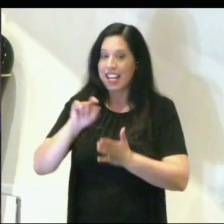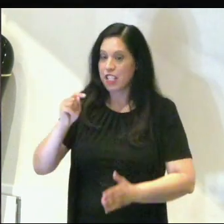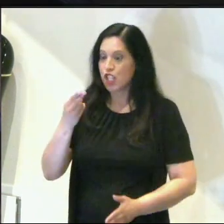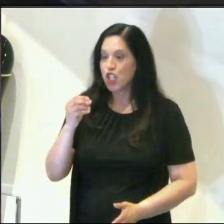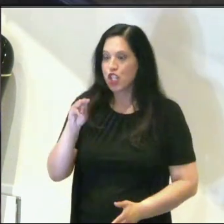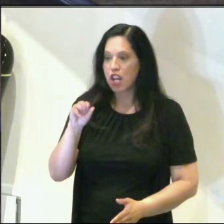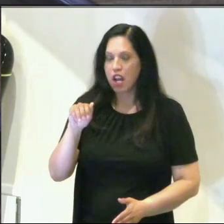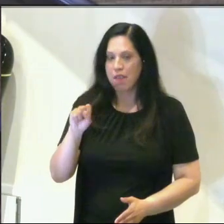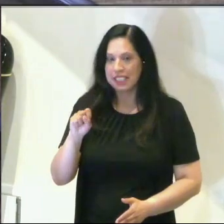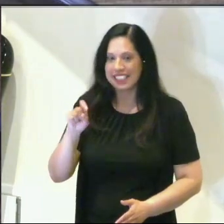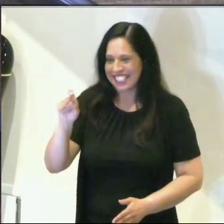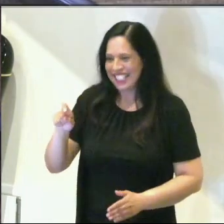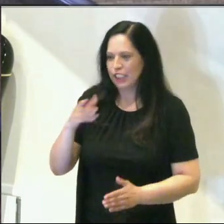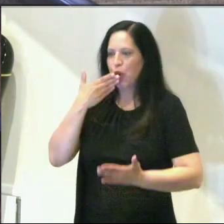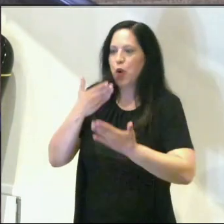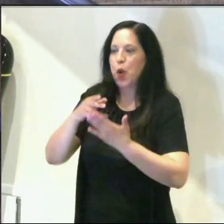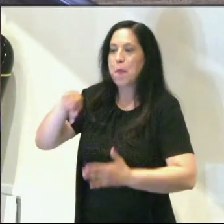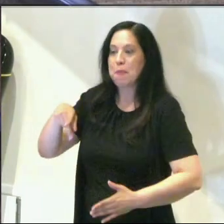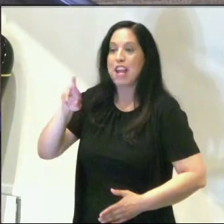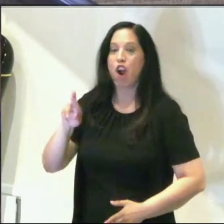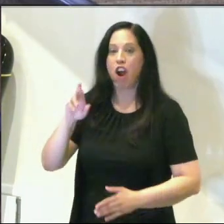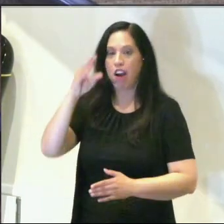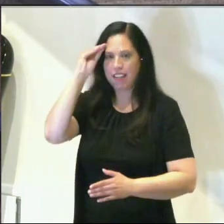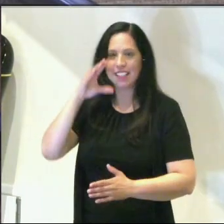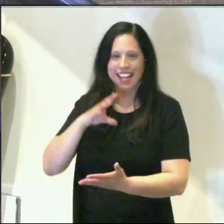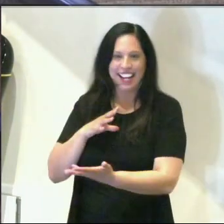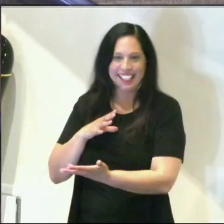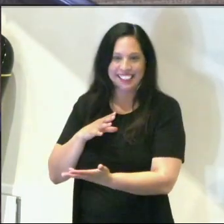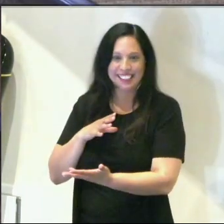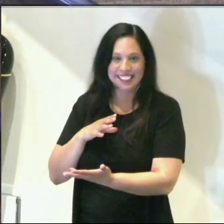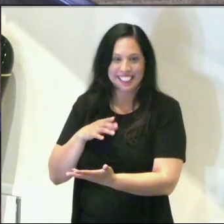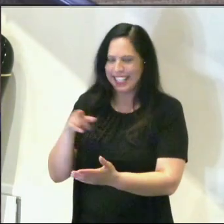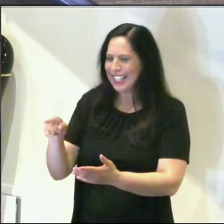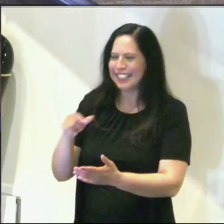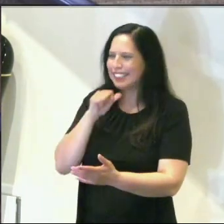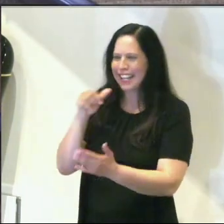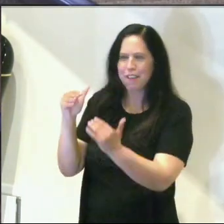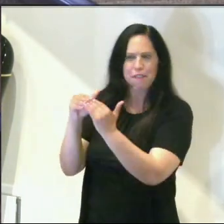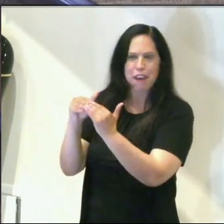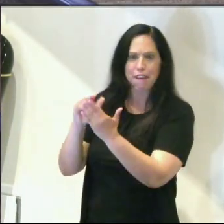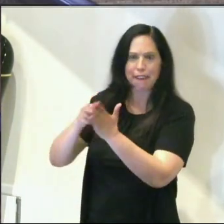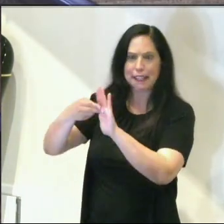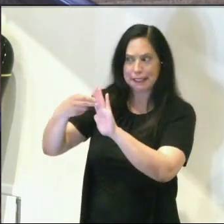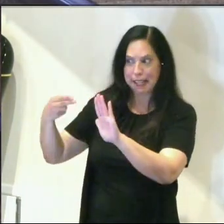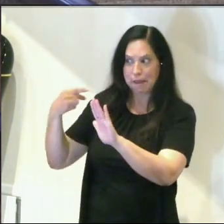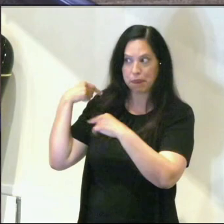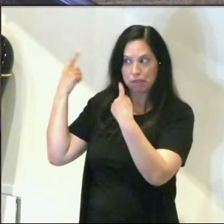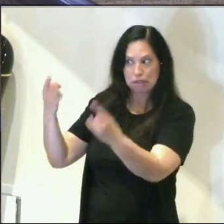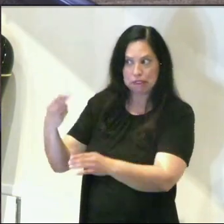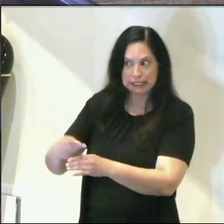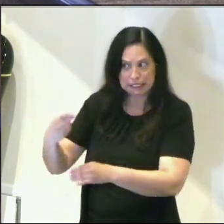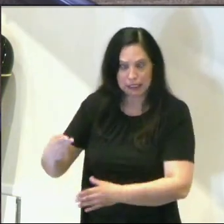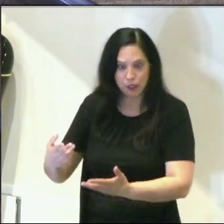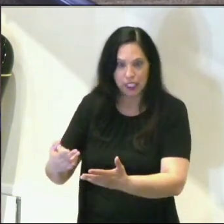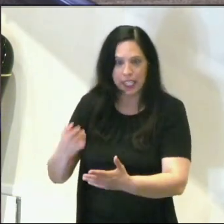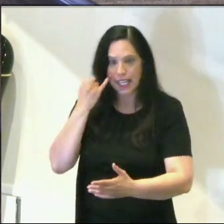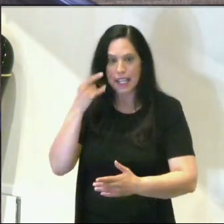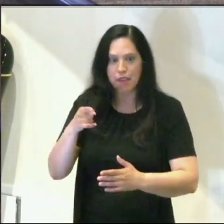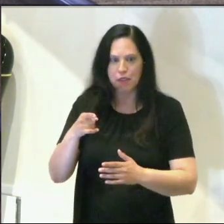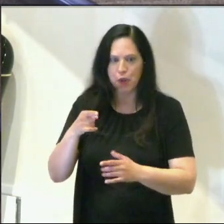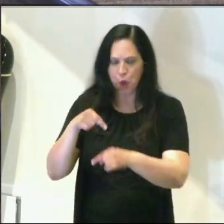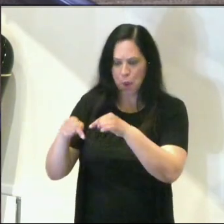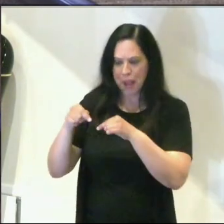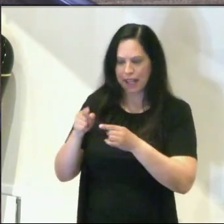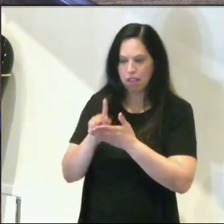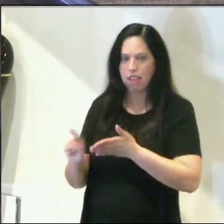needs a good PR guy, right? I mean, this guy gets kind of unfairly labeled over the course of history. First of all, if you go back to last week's